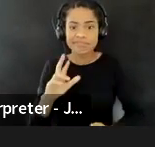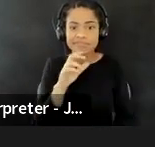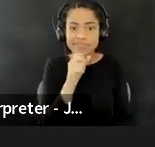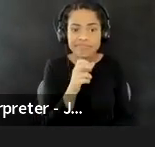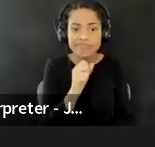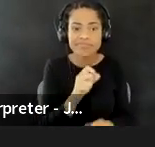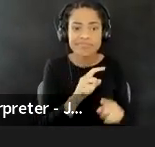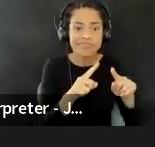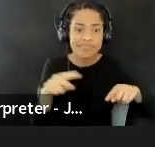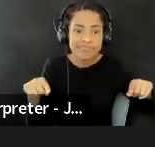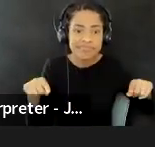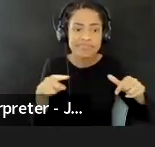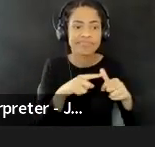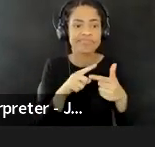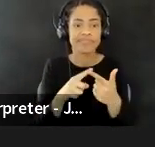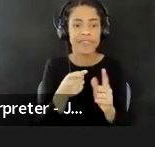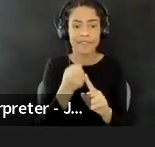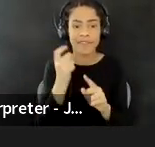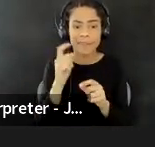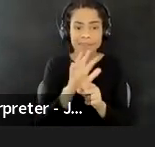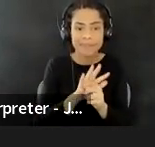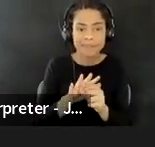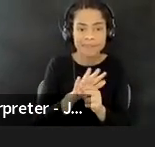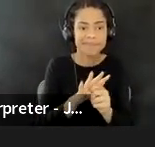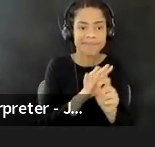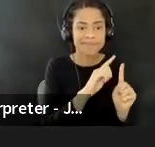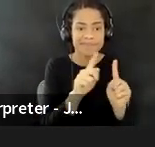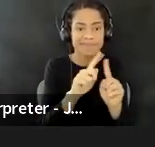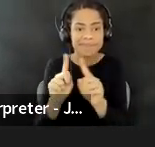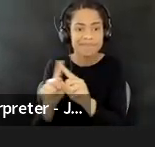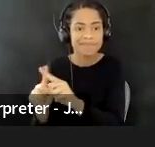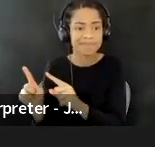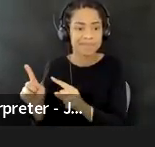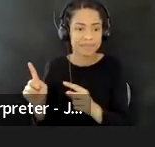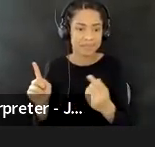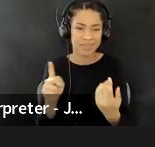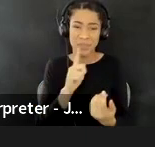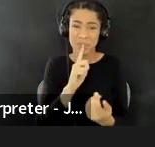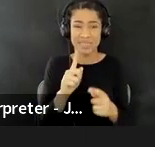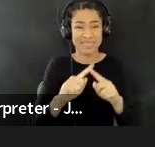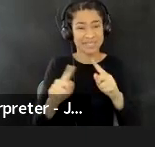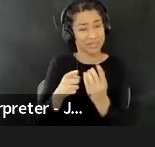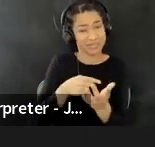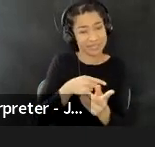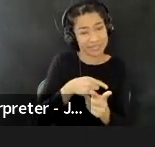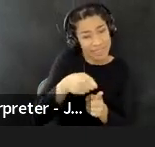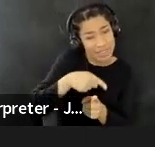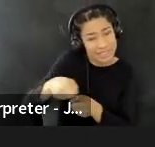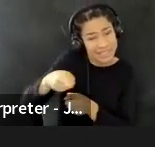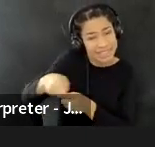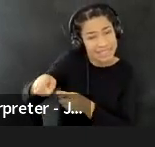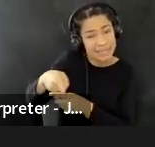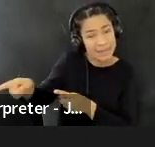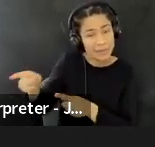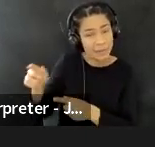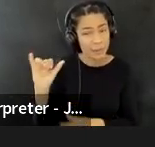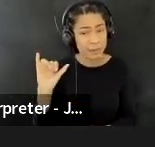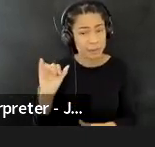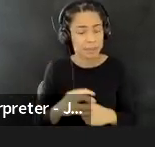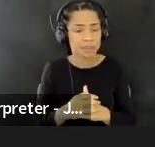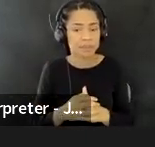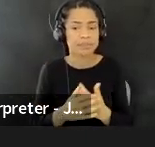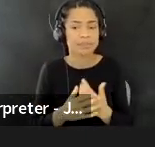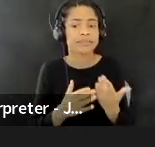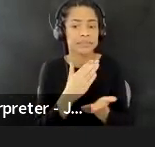geographies, different kind of areas of the, of the field, so to speak. Um, and some working, um, you know,